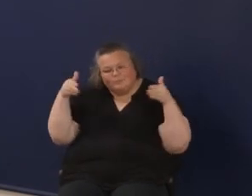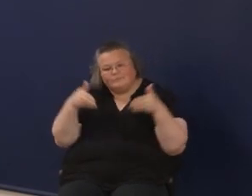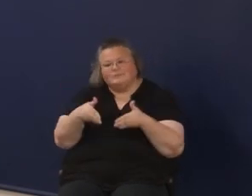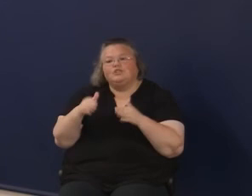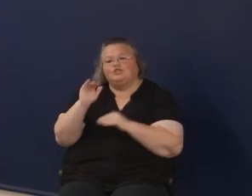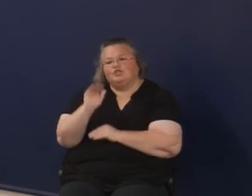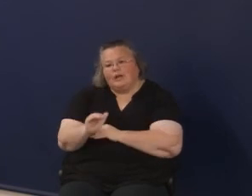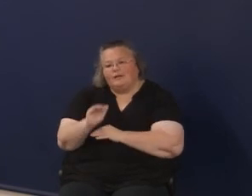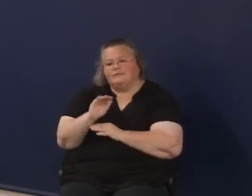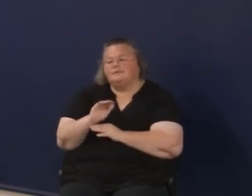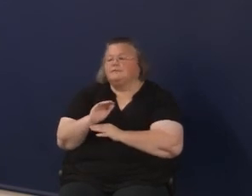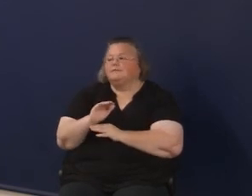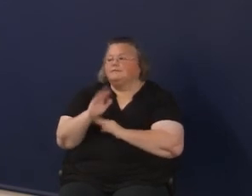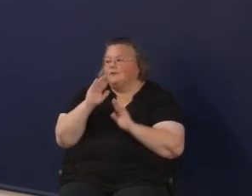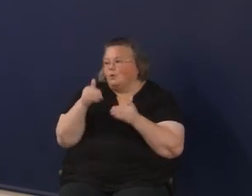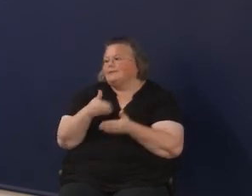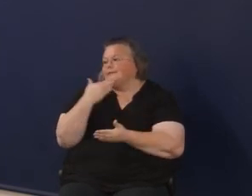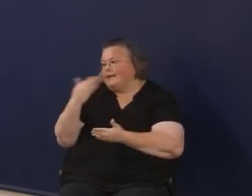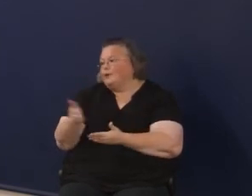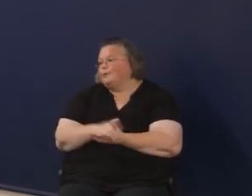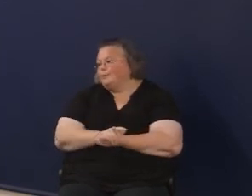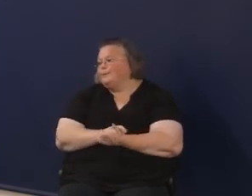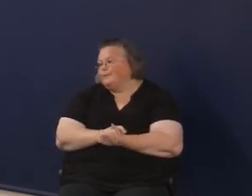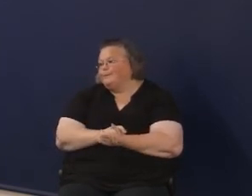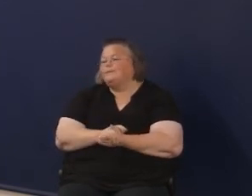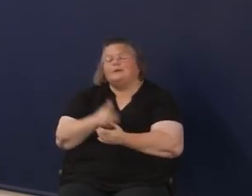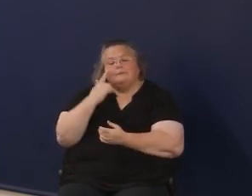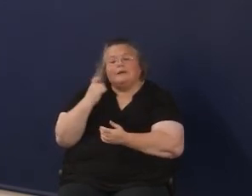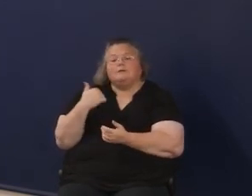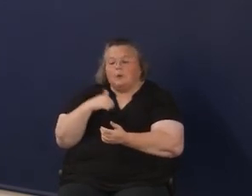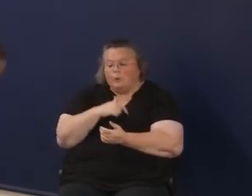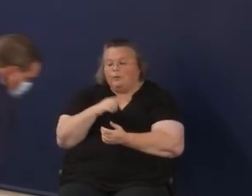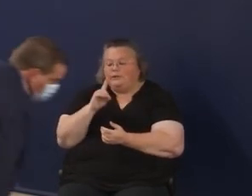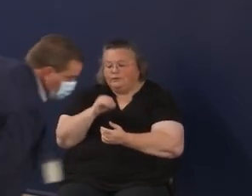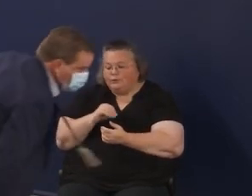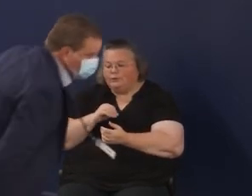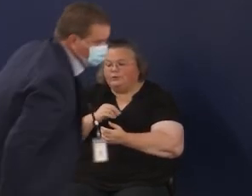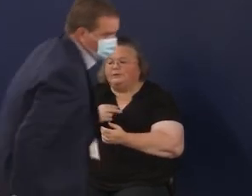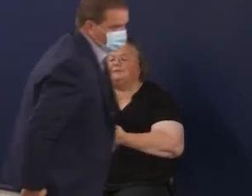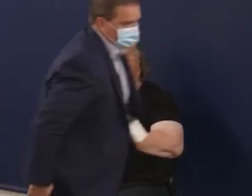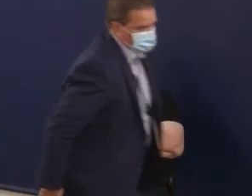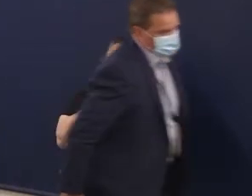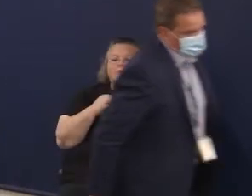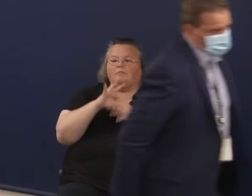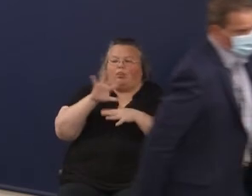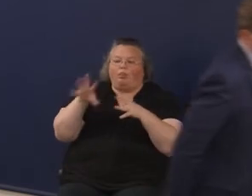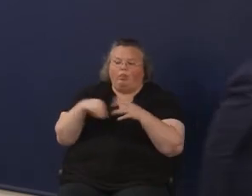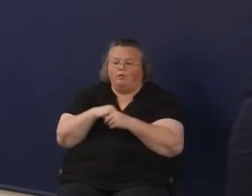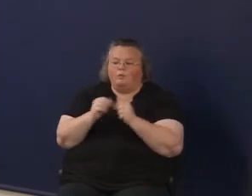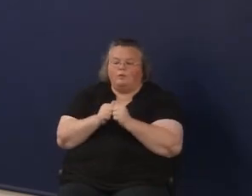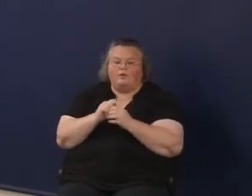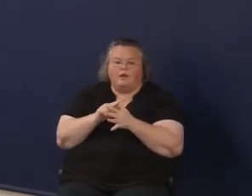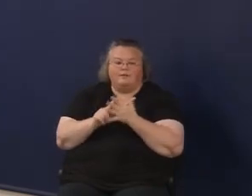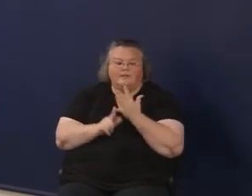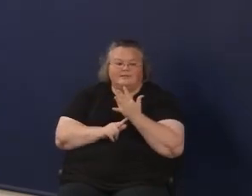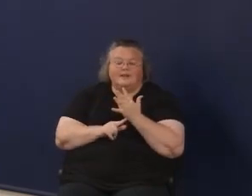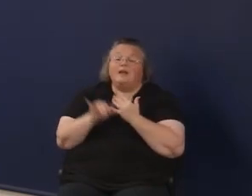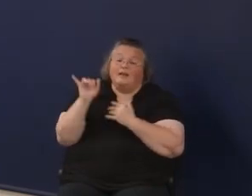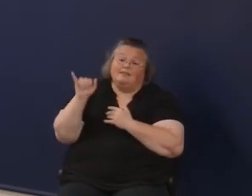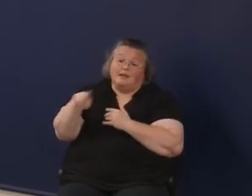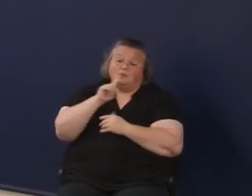-centered focus because we do get caught up in all of this. And that is where it really matters.